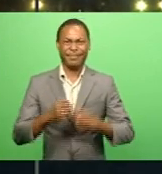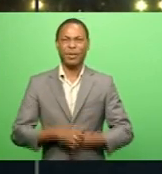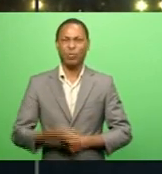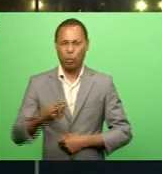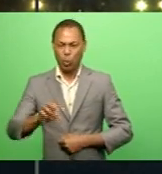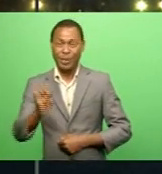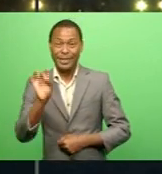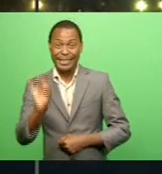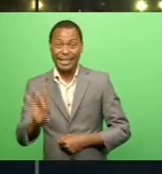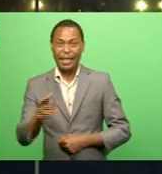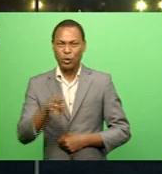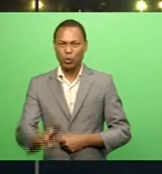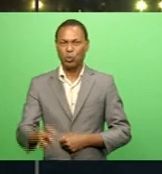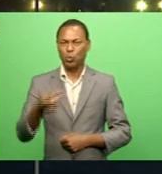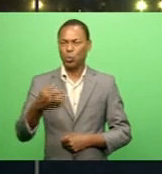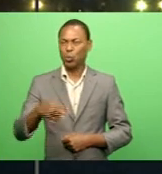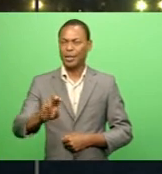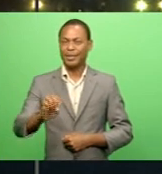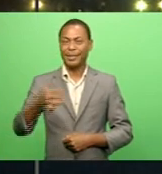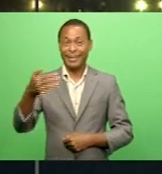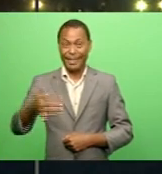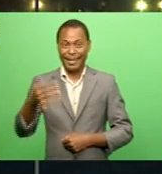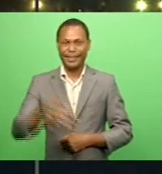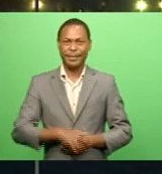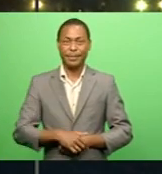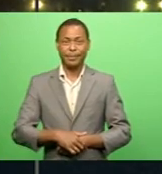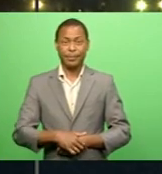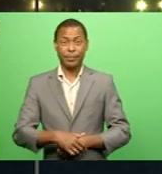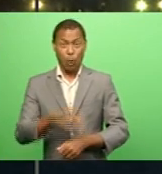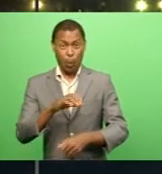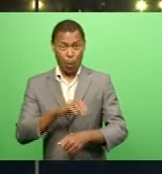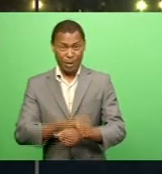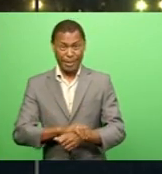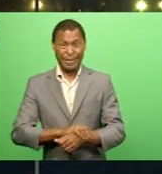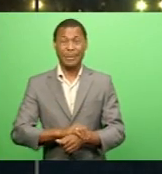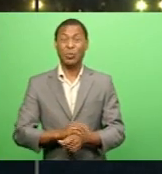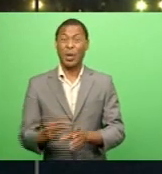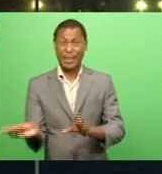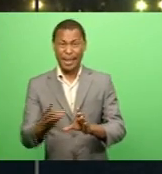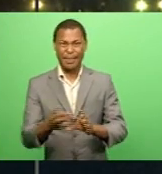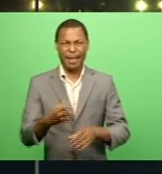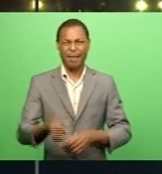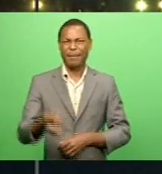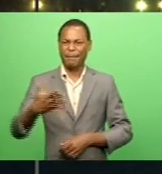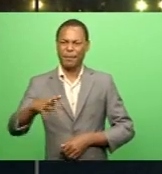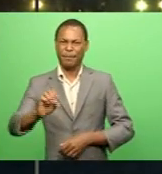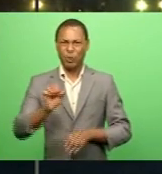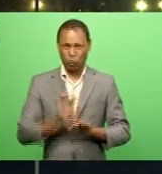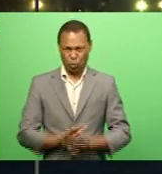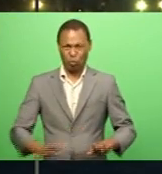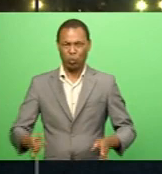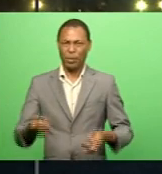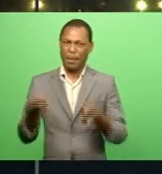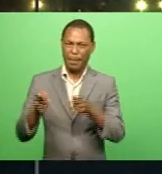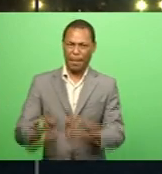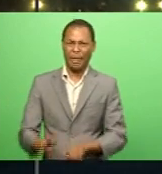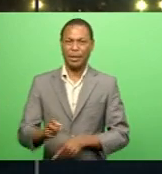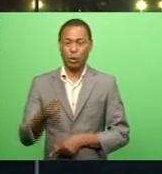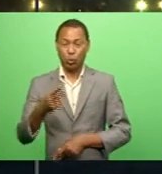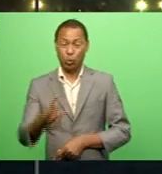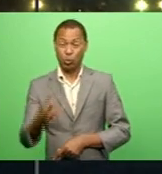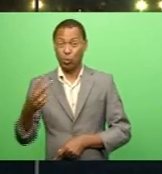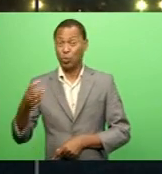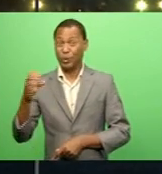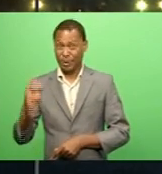2010 to 2019 Police figures revealed that 50 children died in these accidents While 220 sustained serious